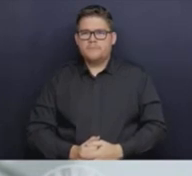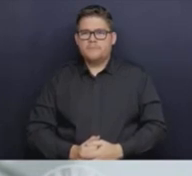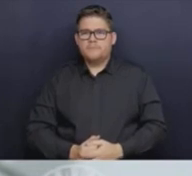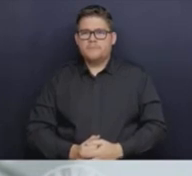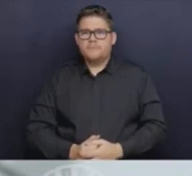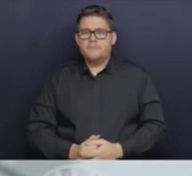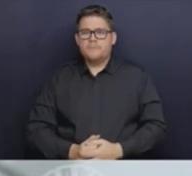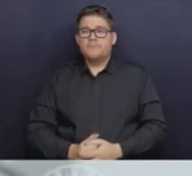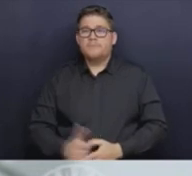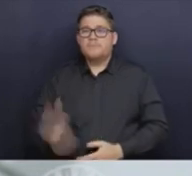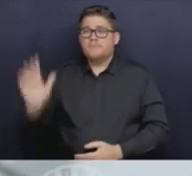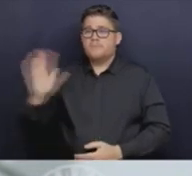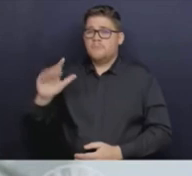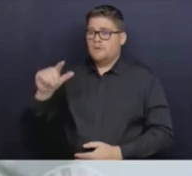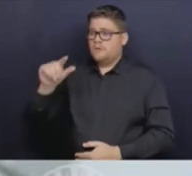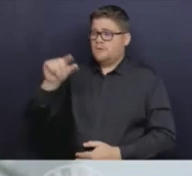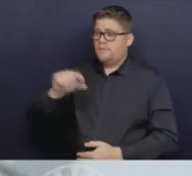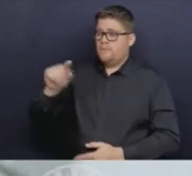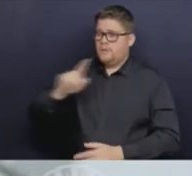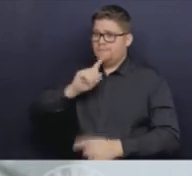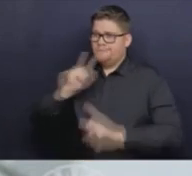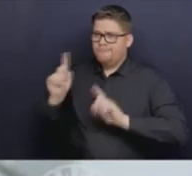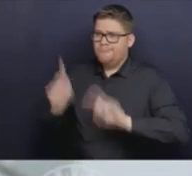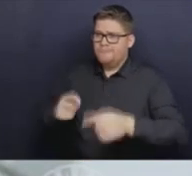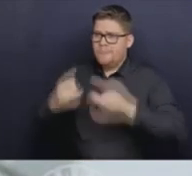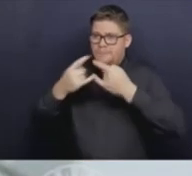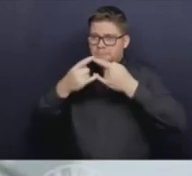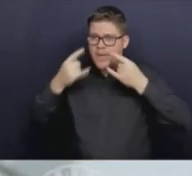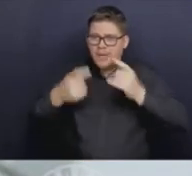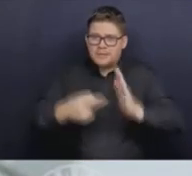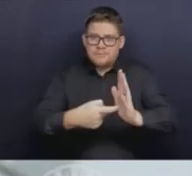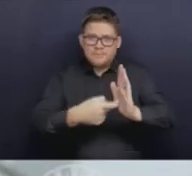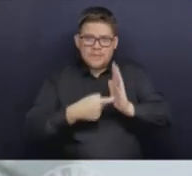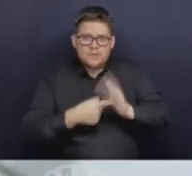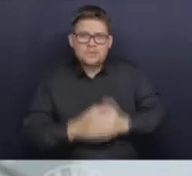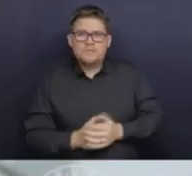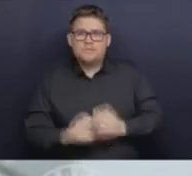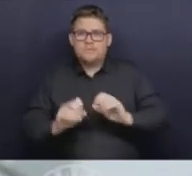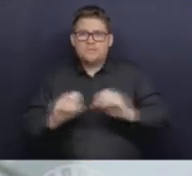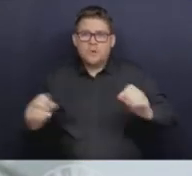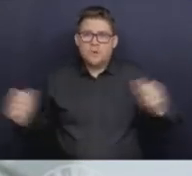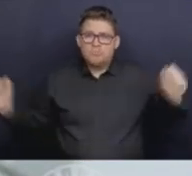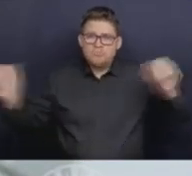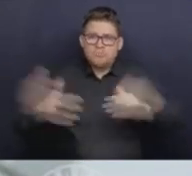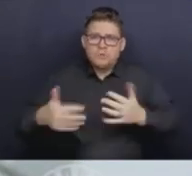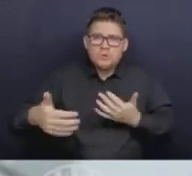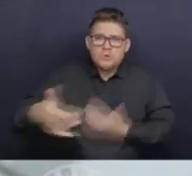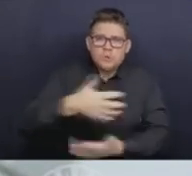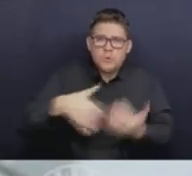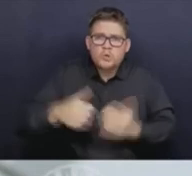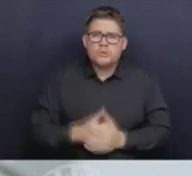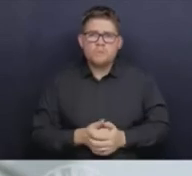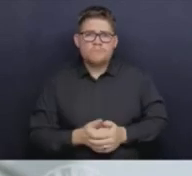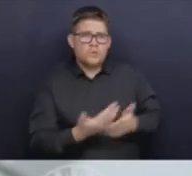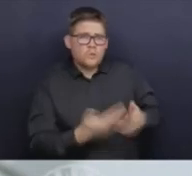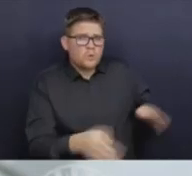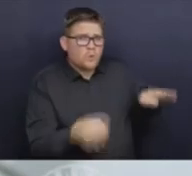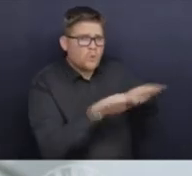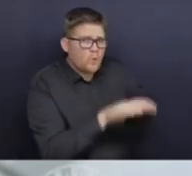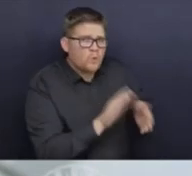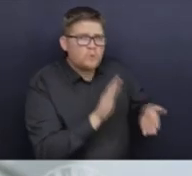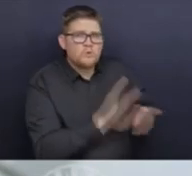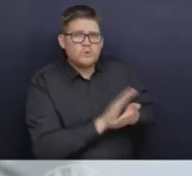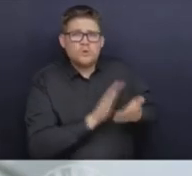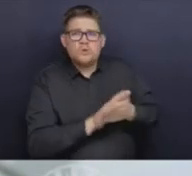mask mandates in all settings, reducing of gatherings, um, you know, closing of schools, um, things that had, we